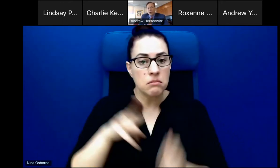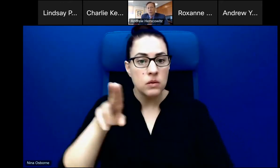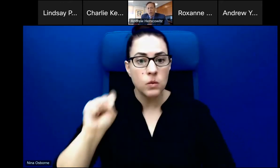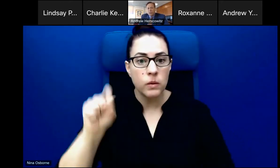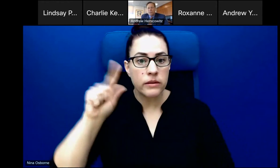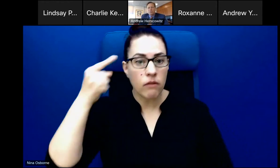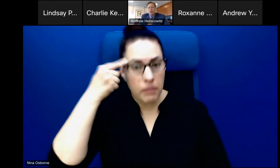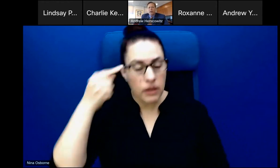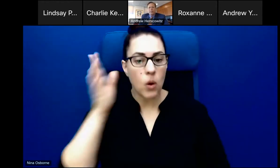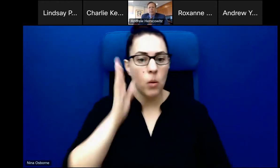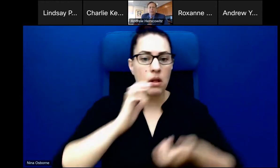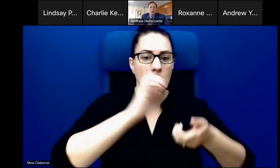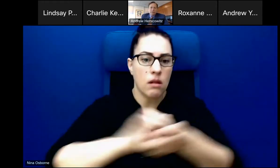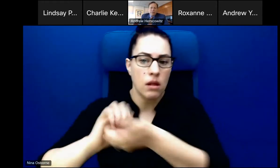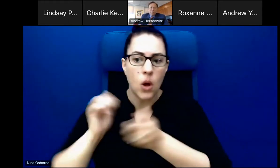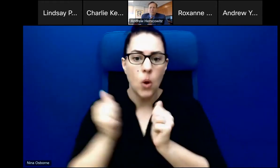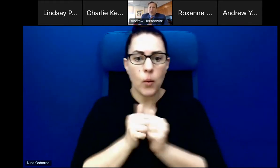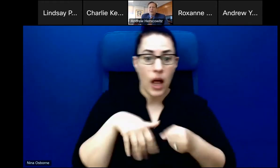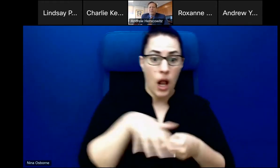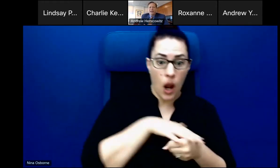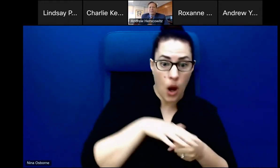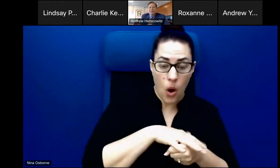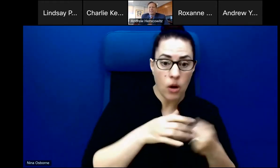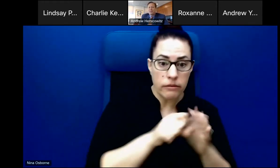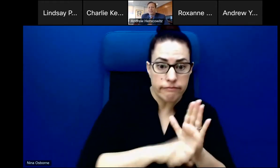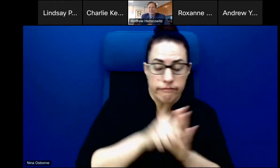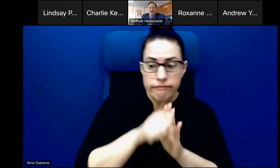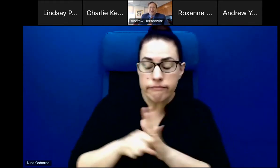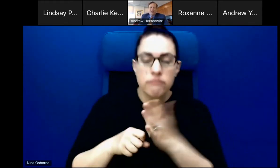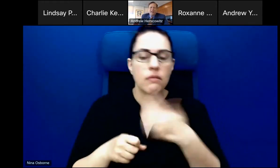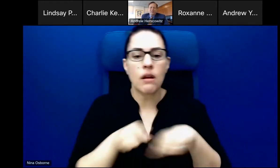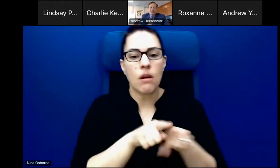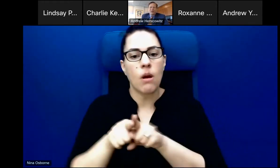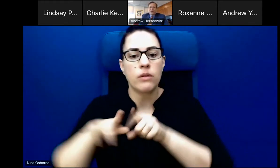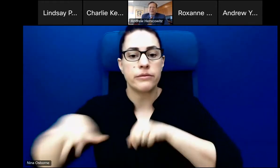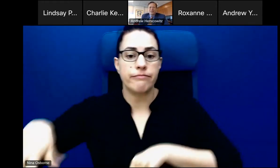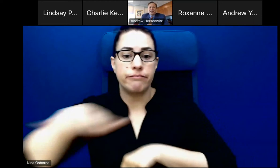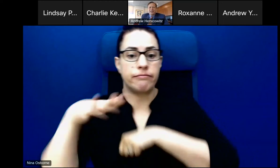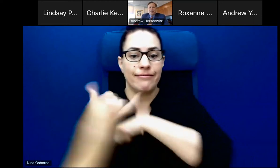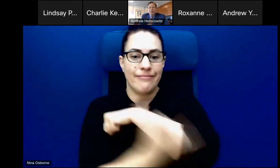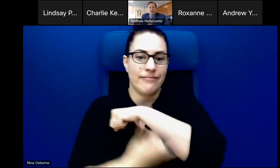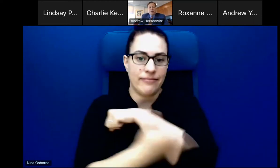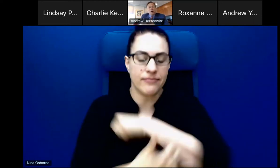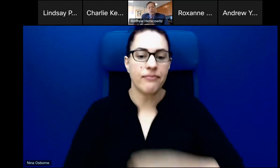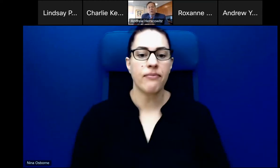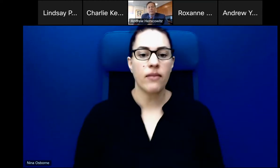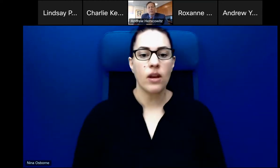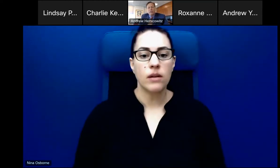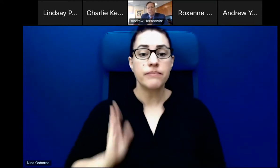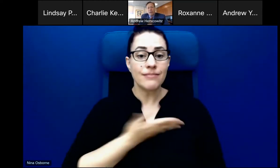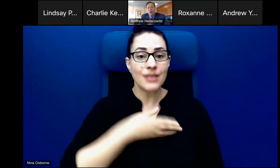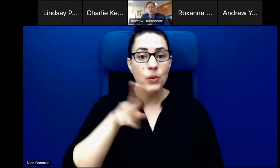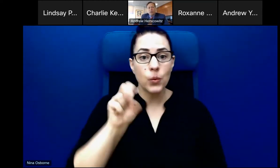and local countries as well. The U.S. government's model of development is different than the model of development for others in that we really are looking